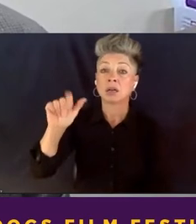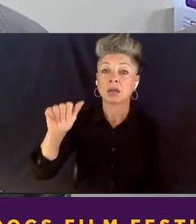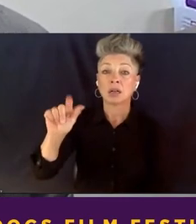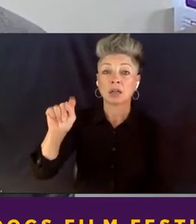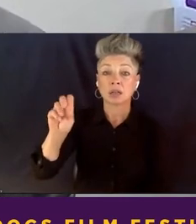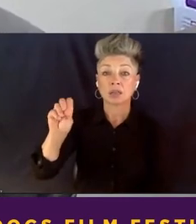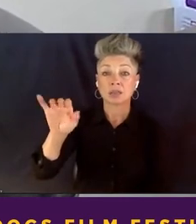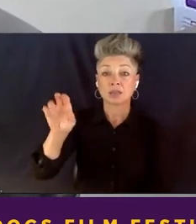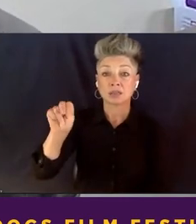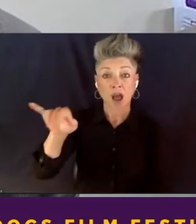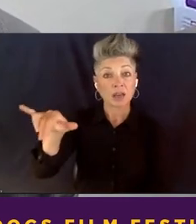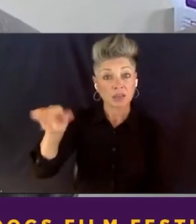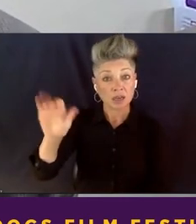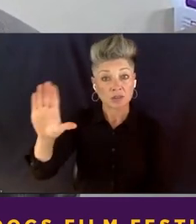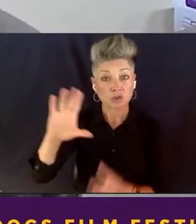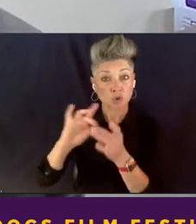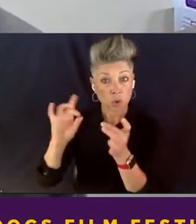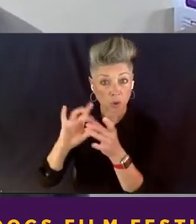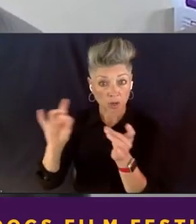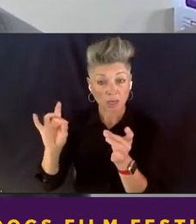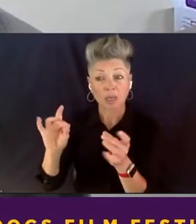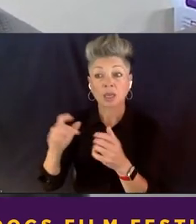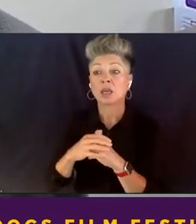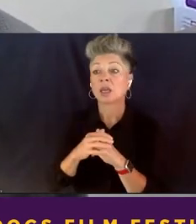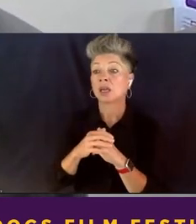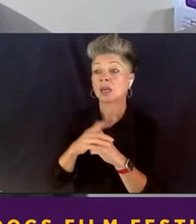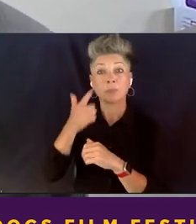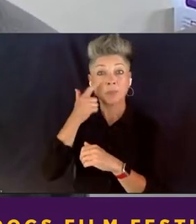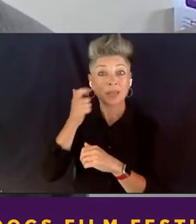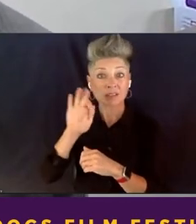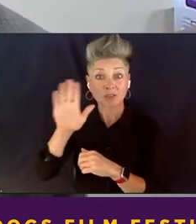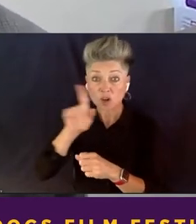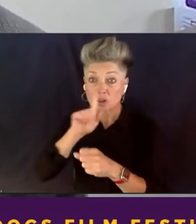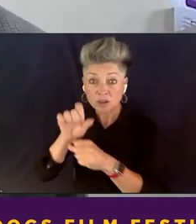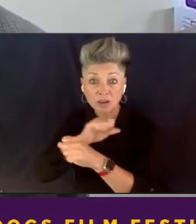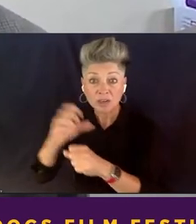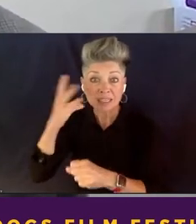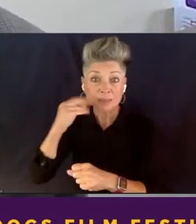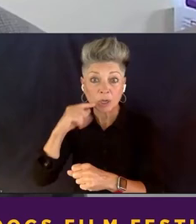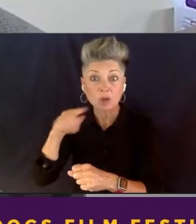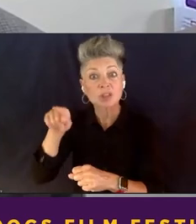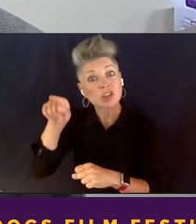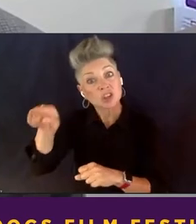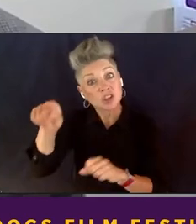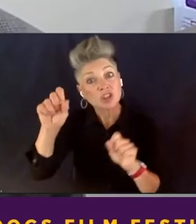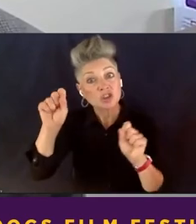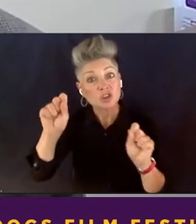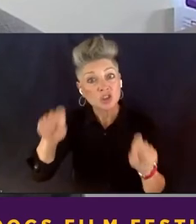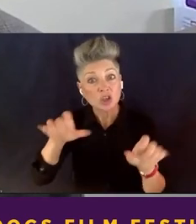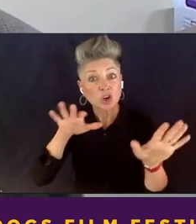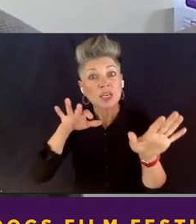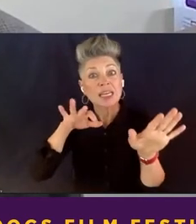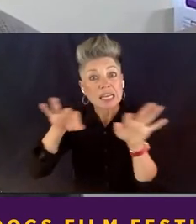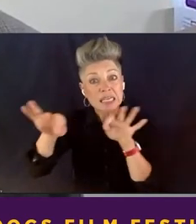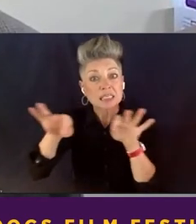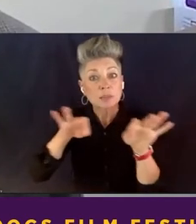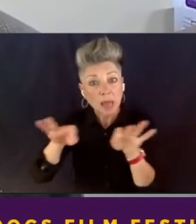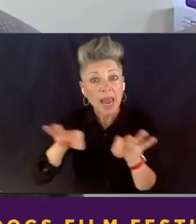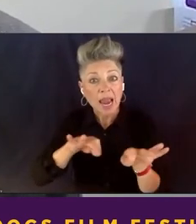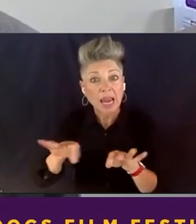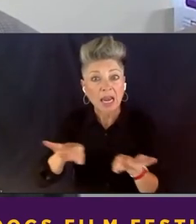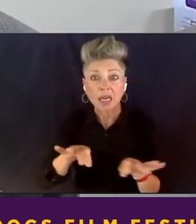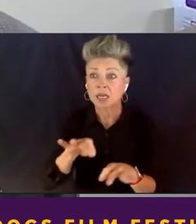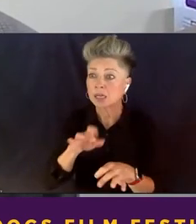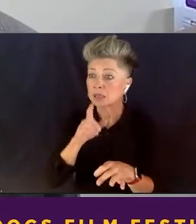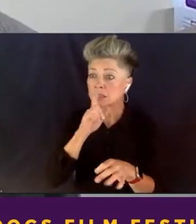to, through the lens of her own lived experience, explain the, the real tragedy